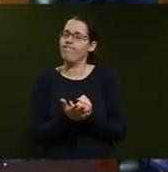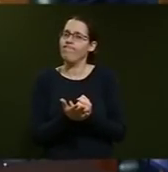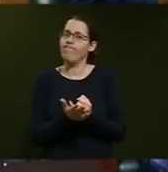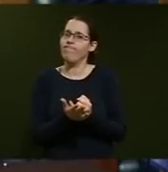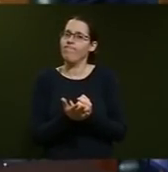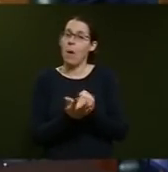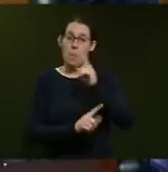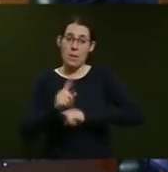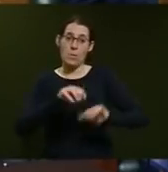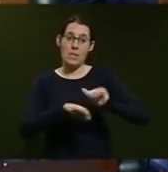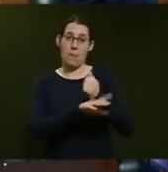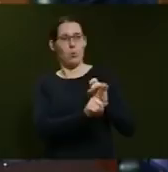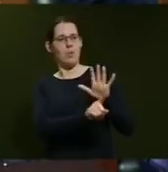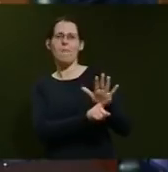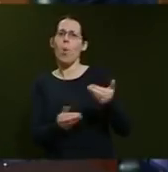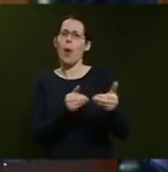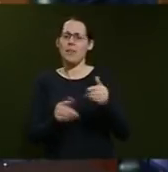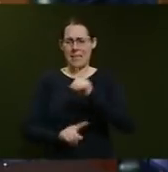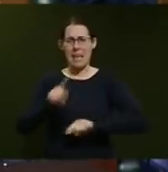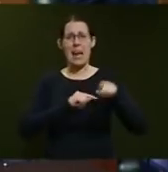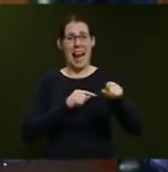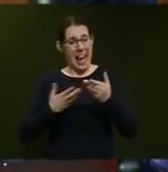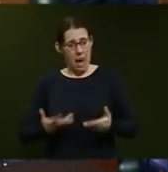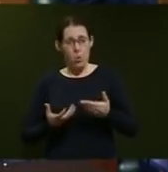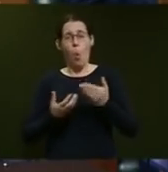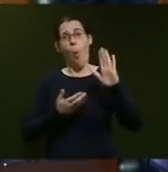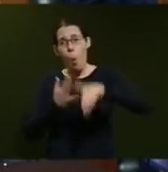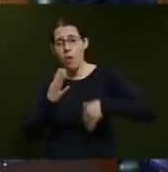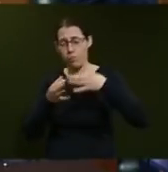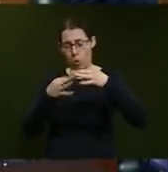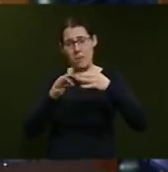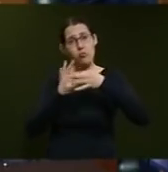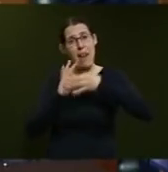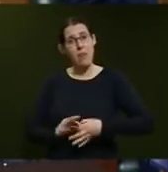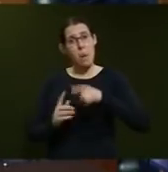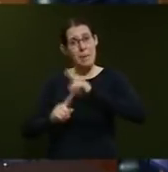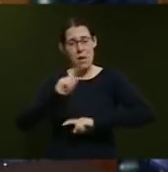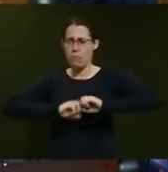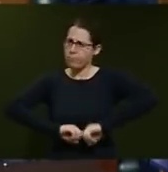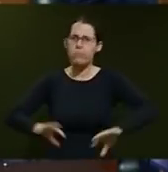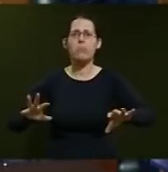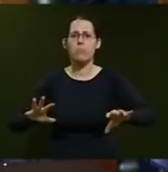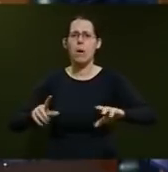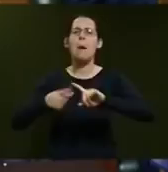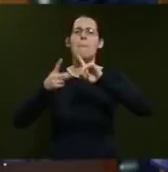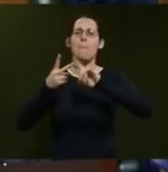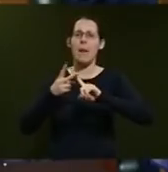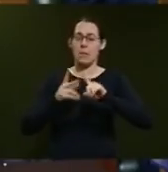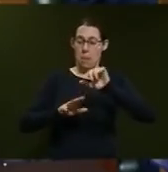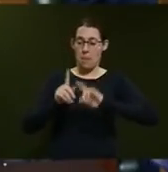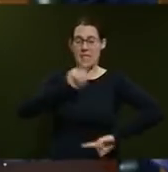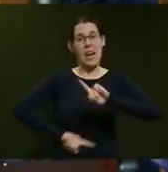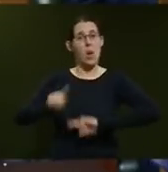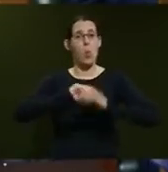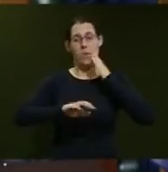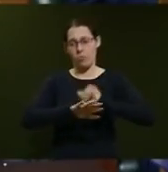herself and she has released all of the documentation surrounding that meeting and the establishment of that meeting to make it clear what